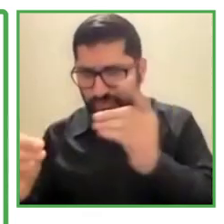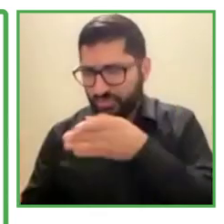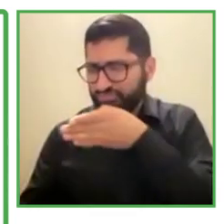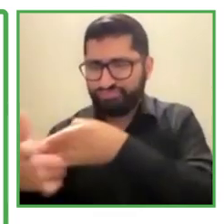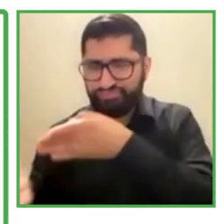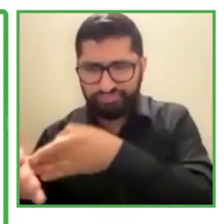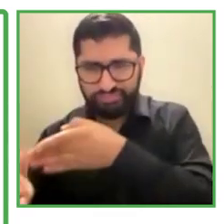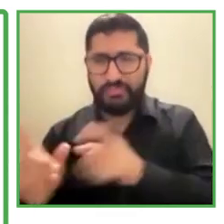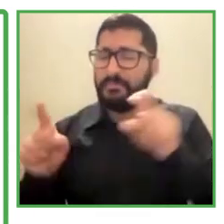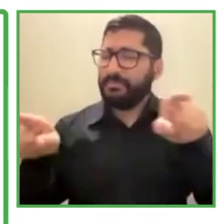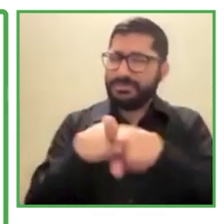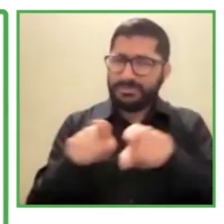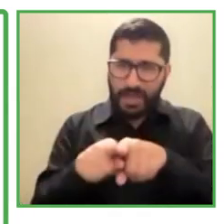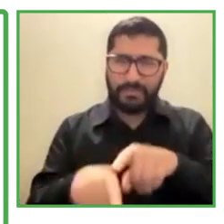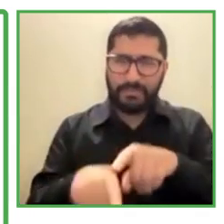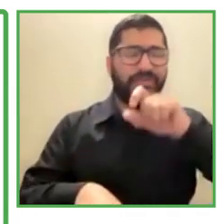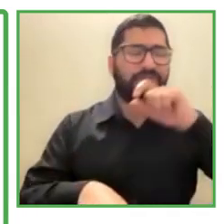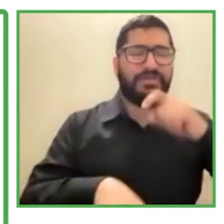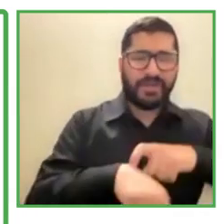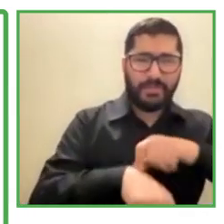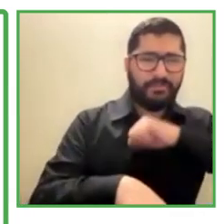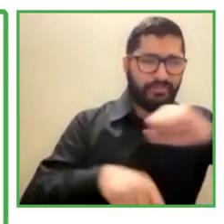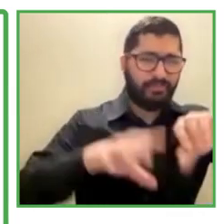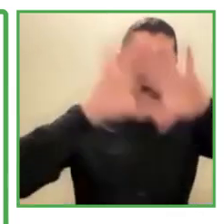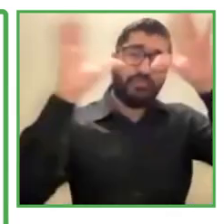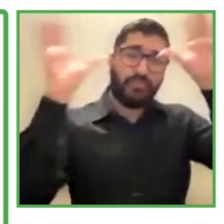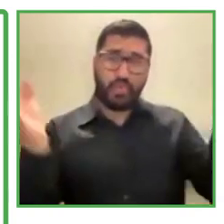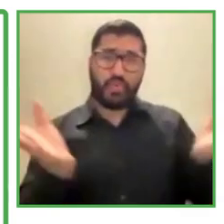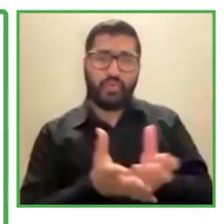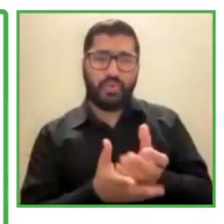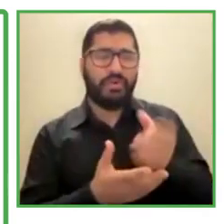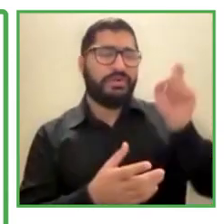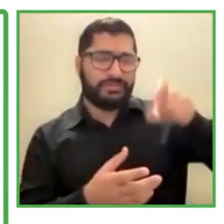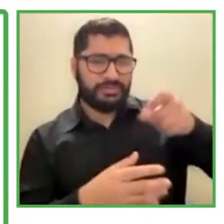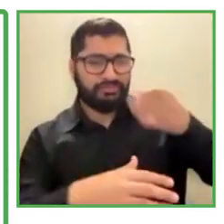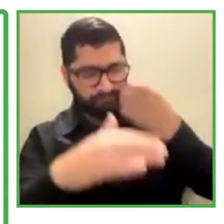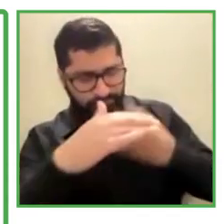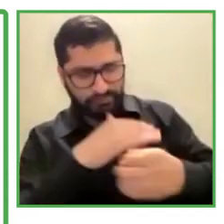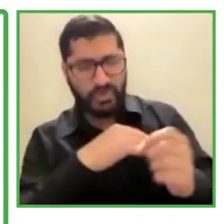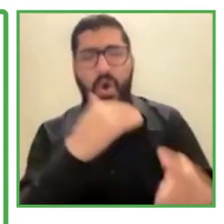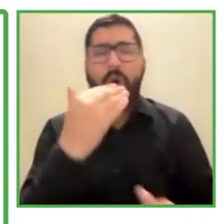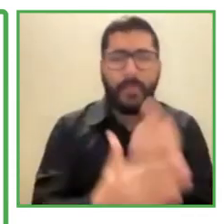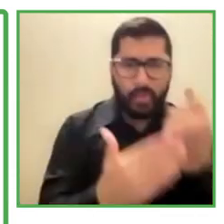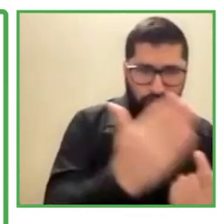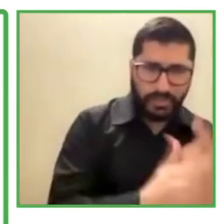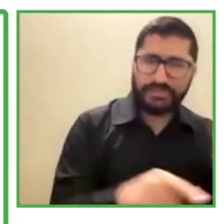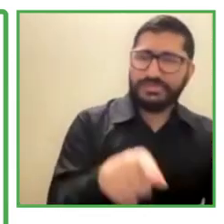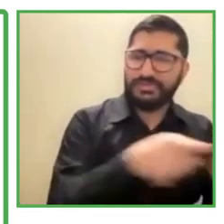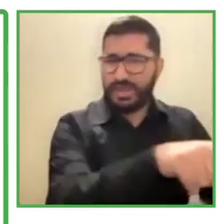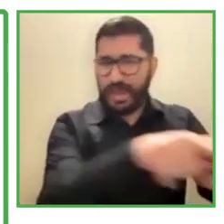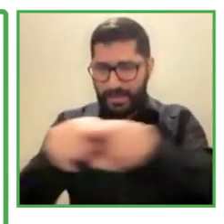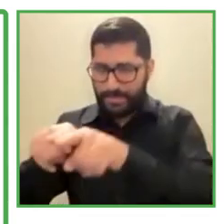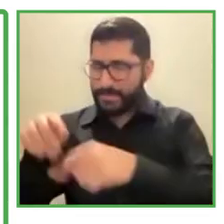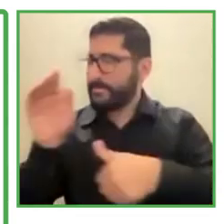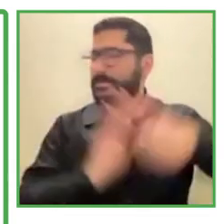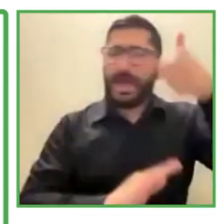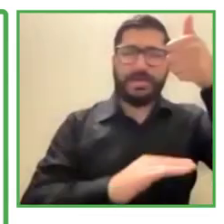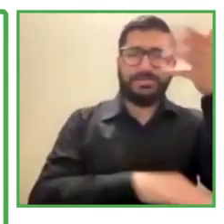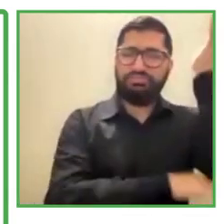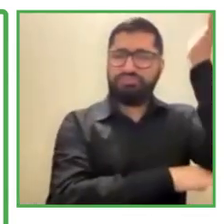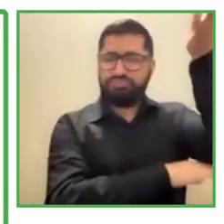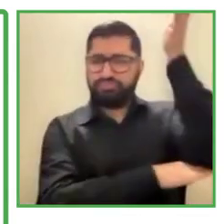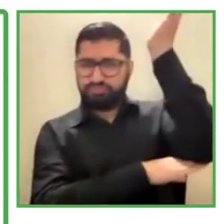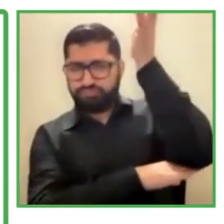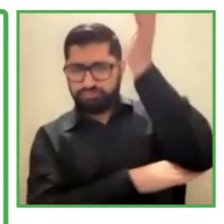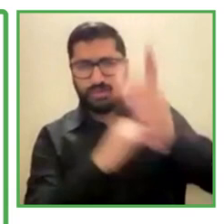in the end is that most of training and development programs and educational programs. even in the end of the day, life is a